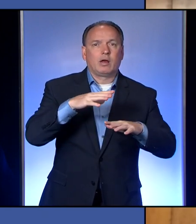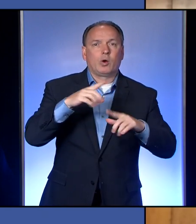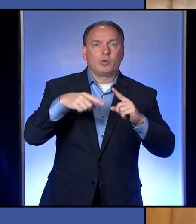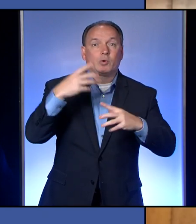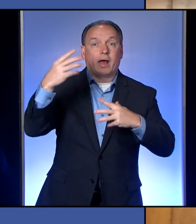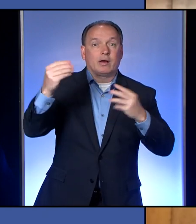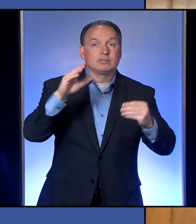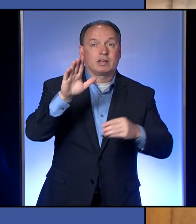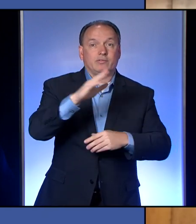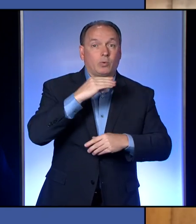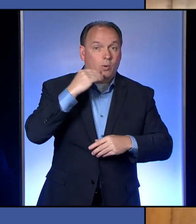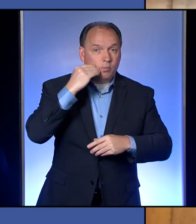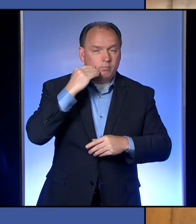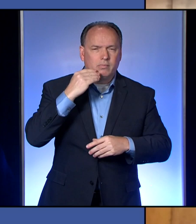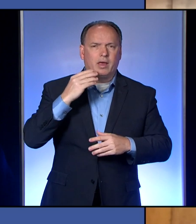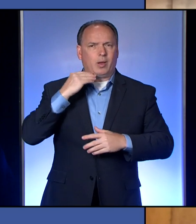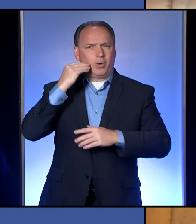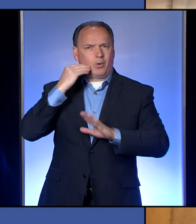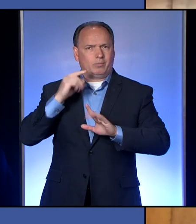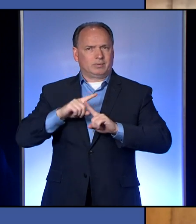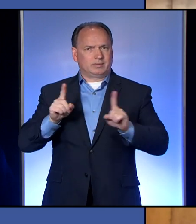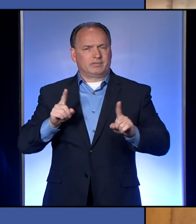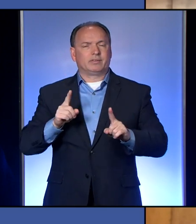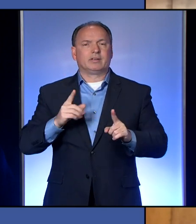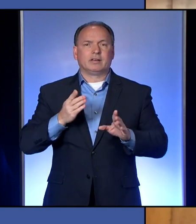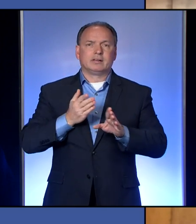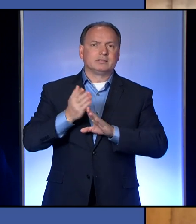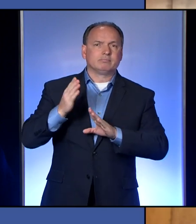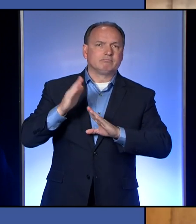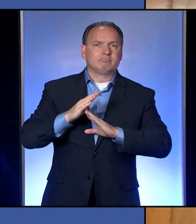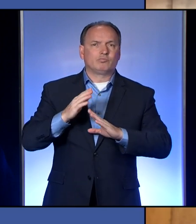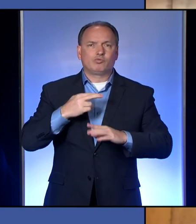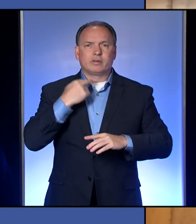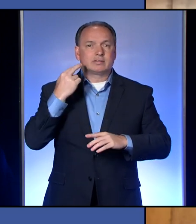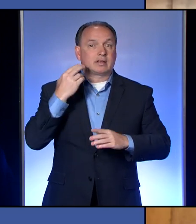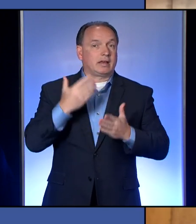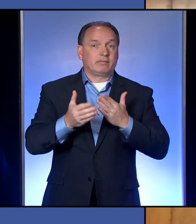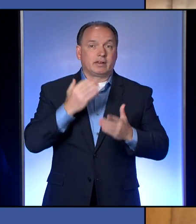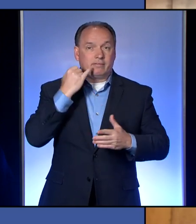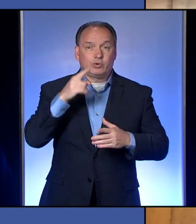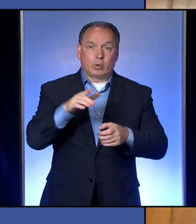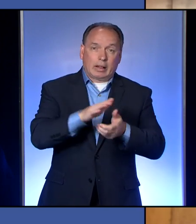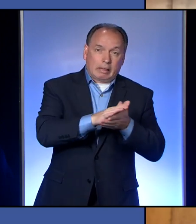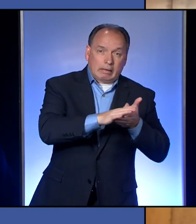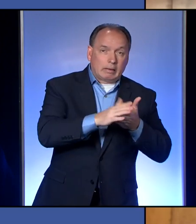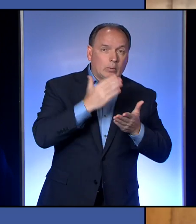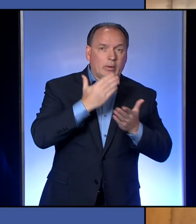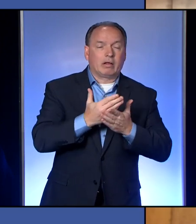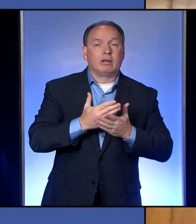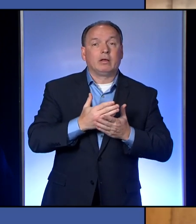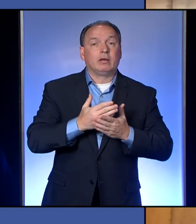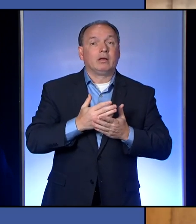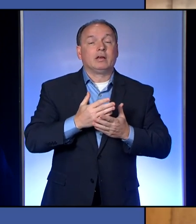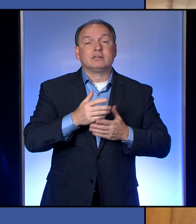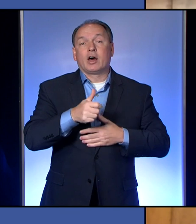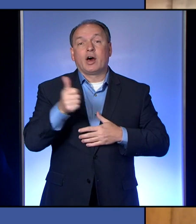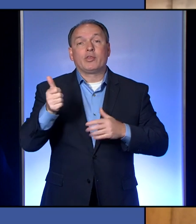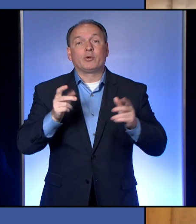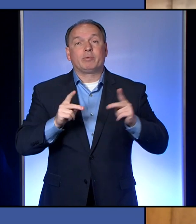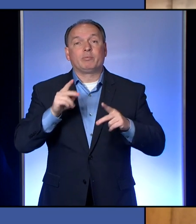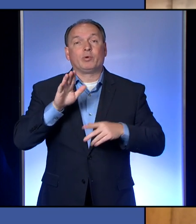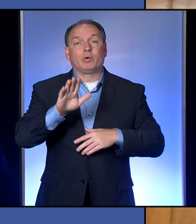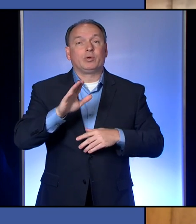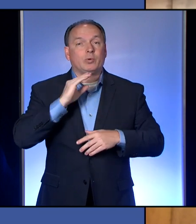the house. At home, the major risk, even if surfaces are infected, is from the person in your home who has